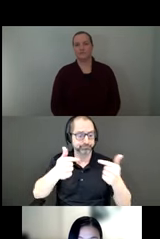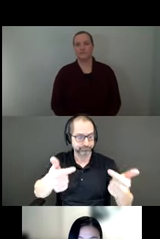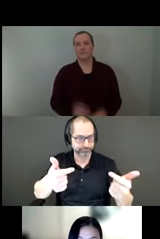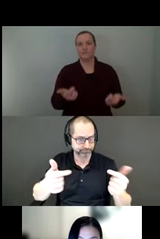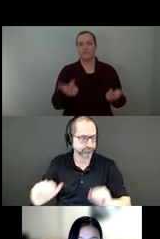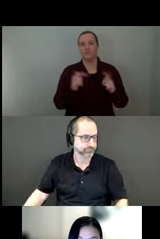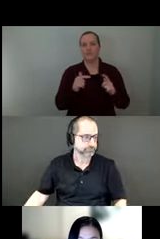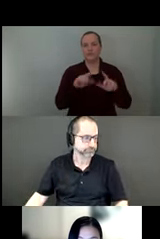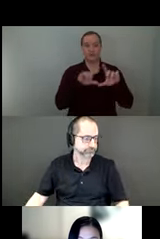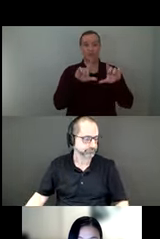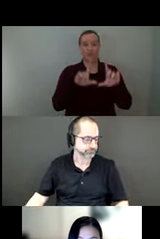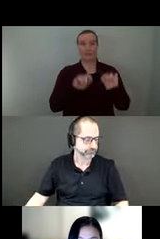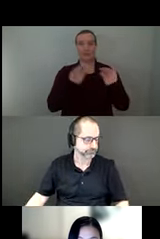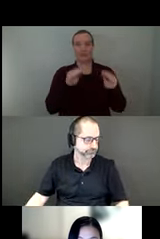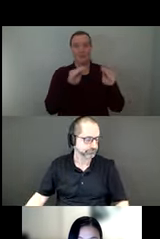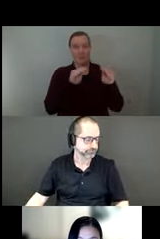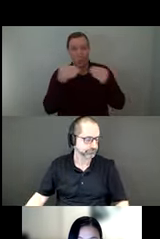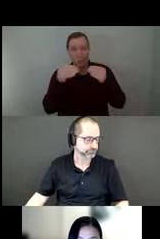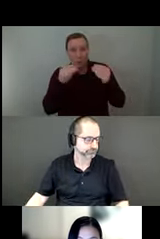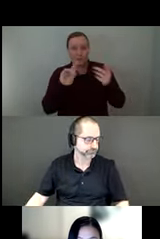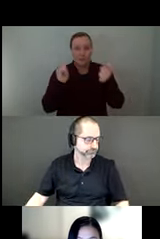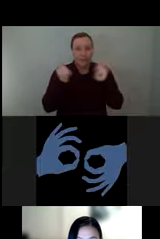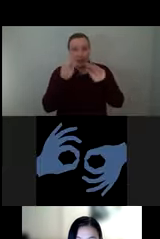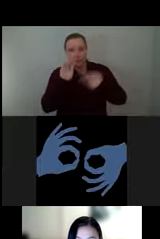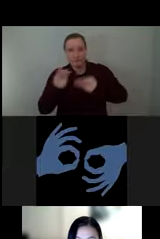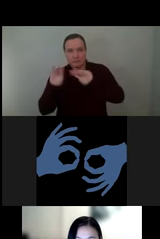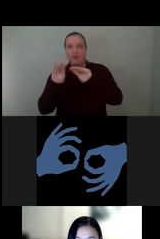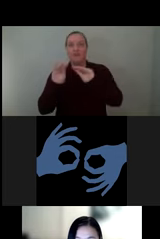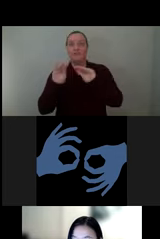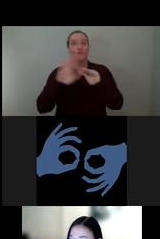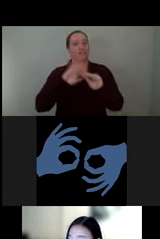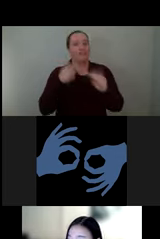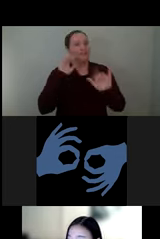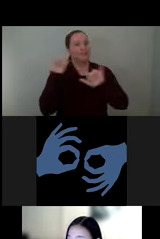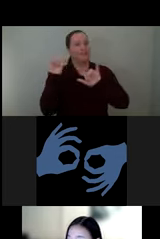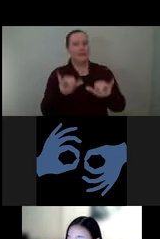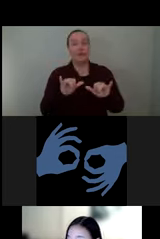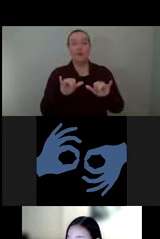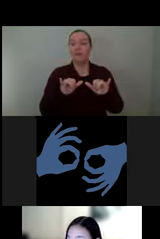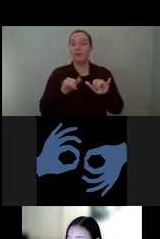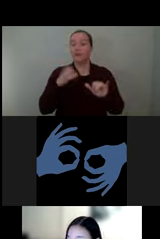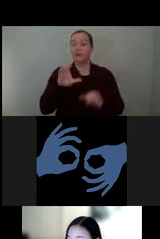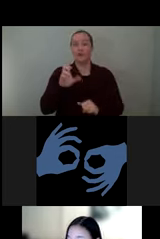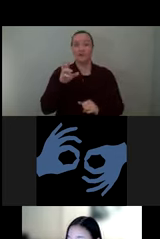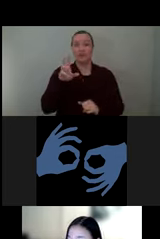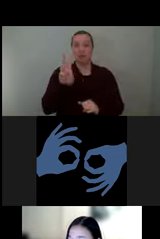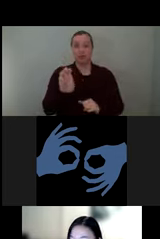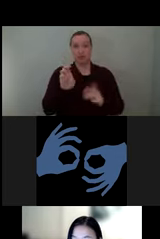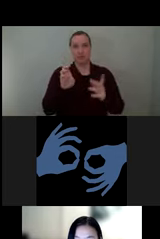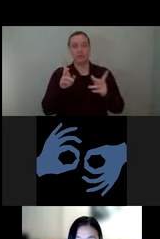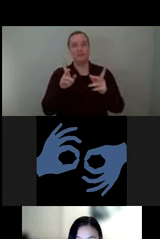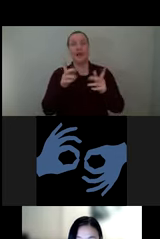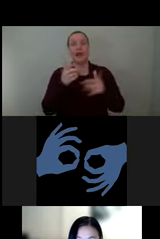changing so they're never the same the curves are configured in ways that allow people to spin the blocks as they pass by without